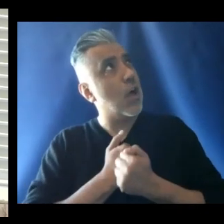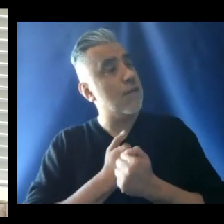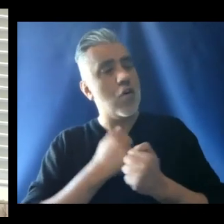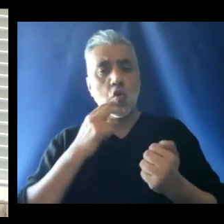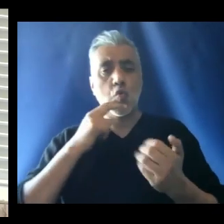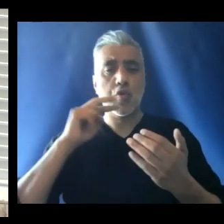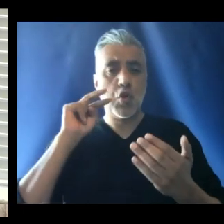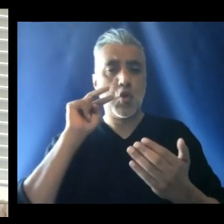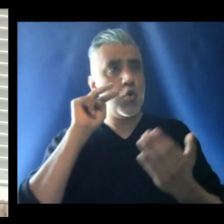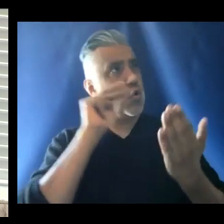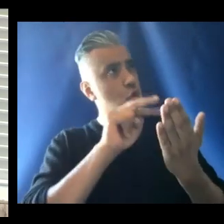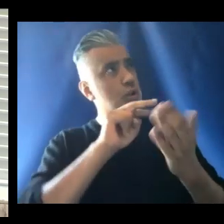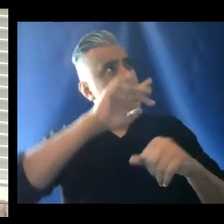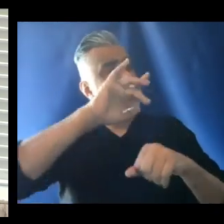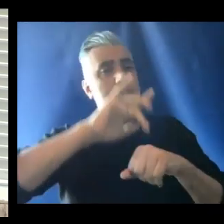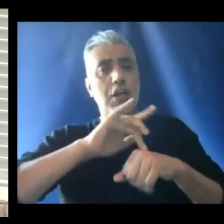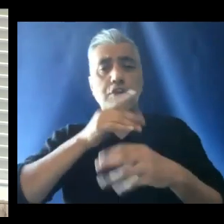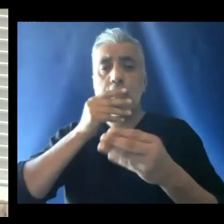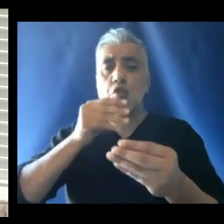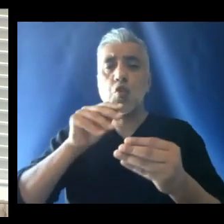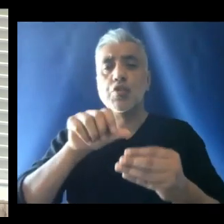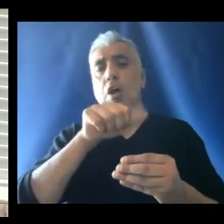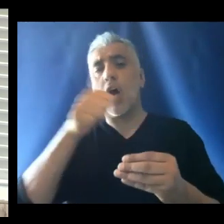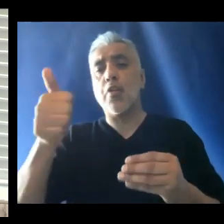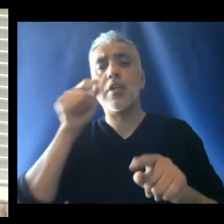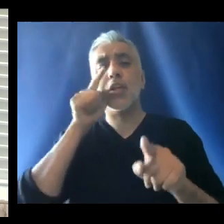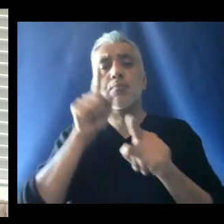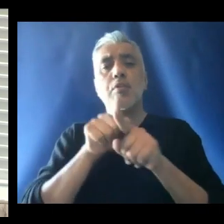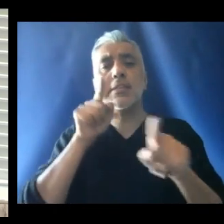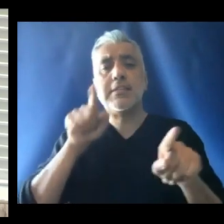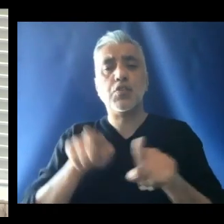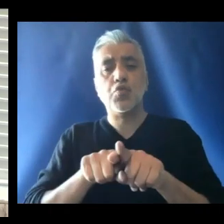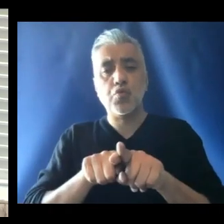look at, touch and nourish others as brothers and sisters.